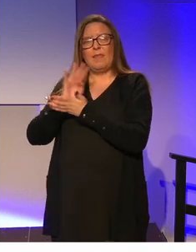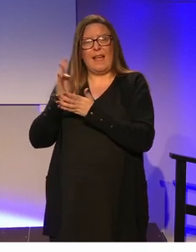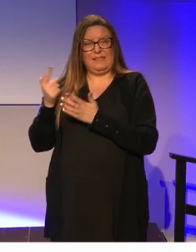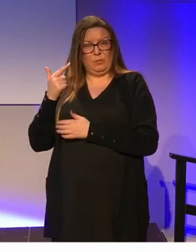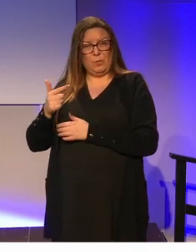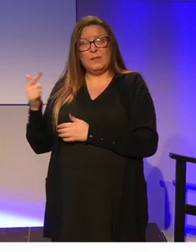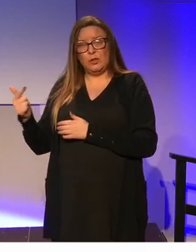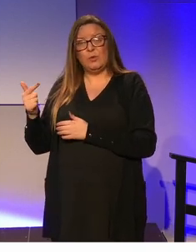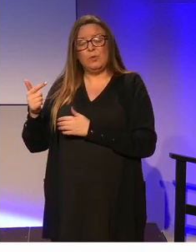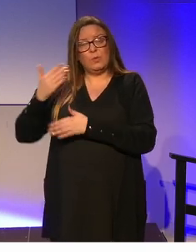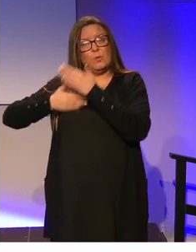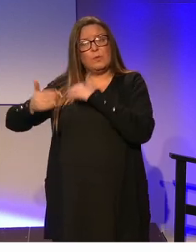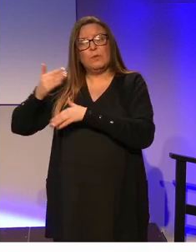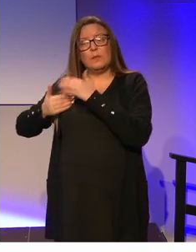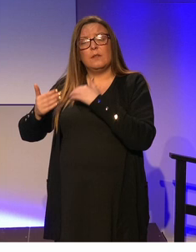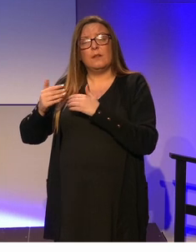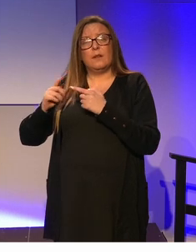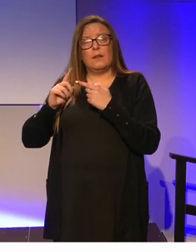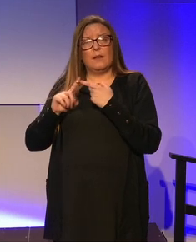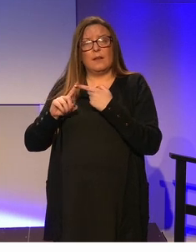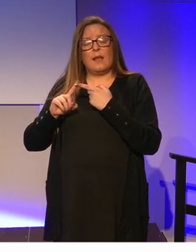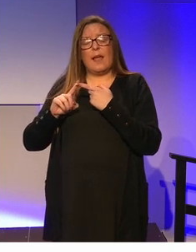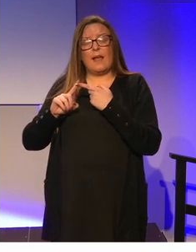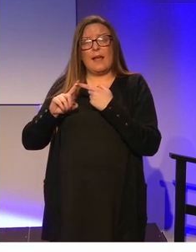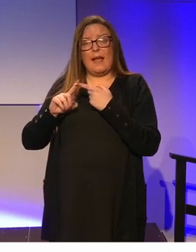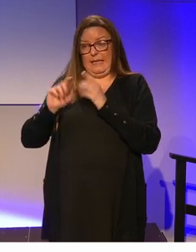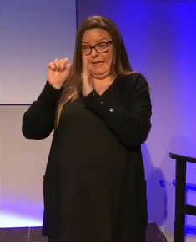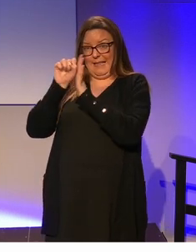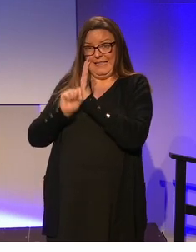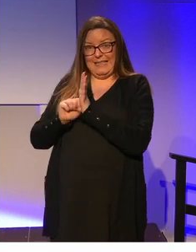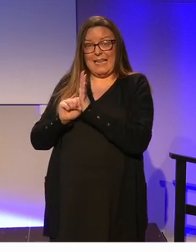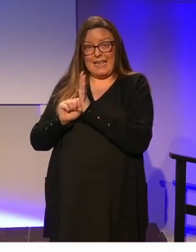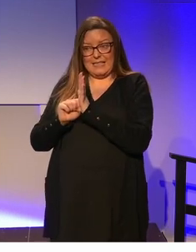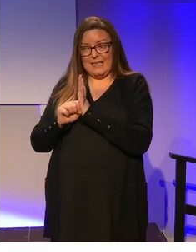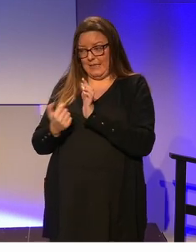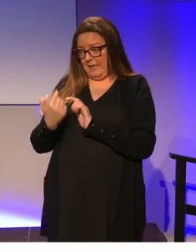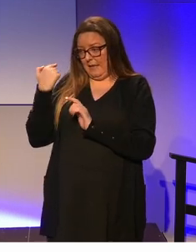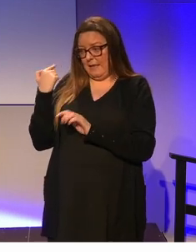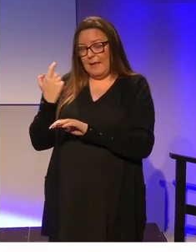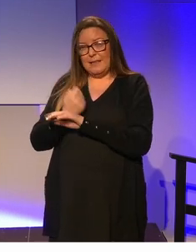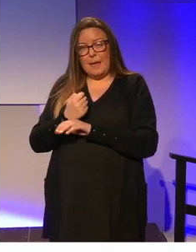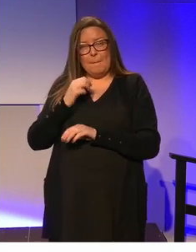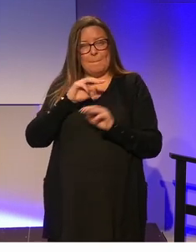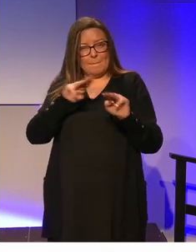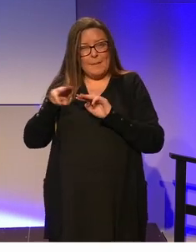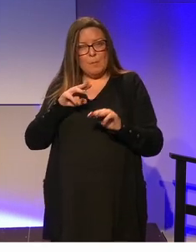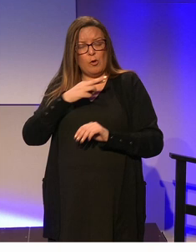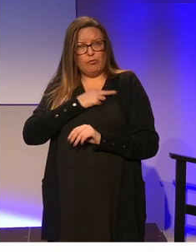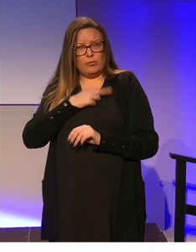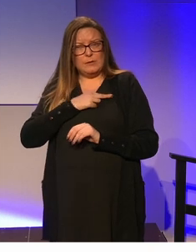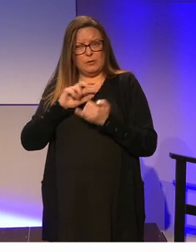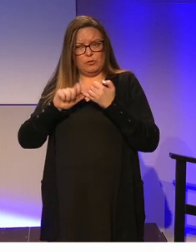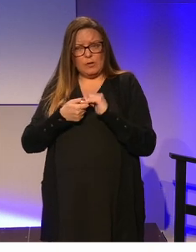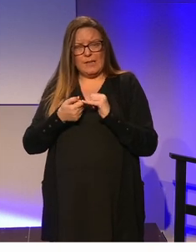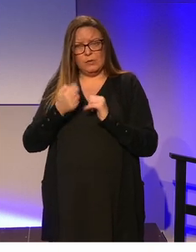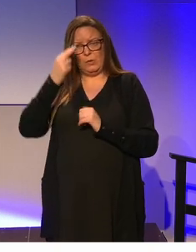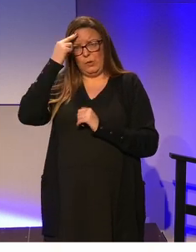and in the fledgling state when people were really trying to grapple with